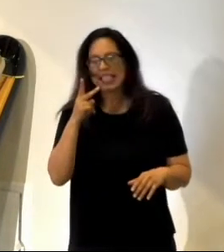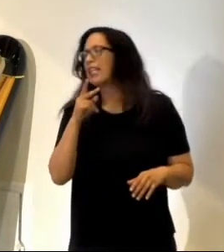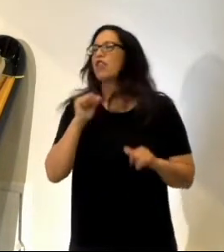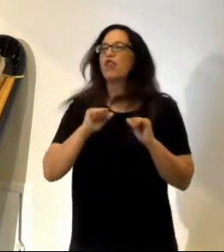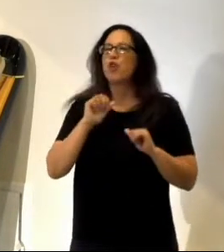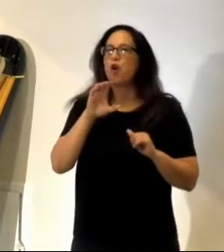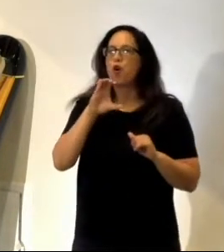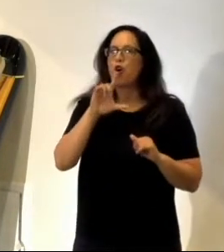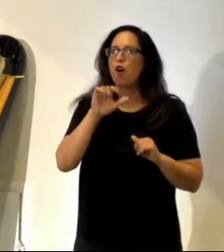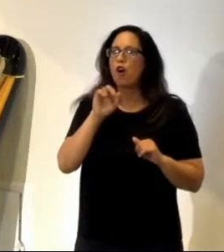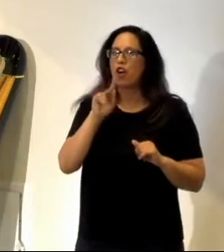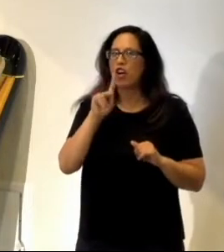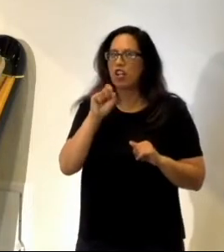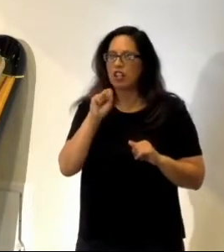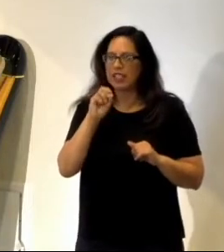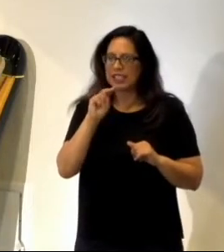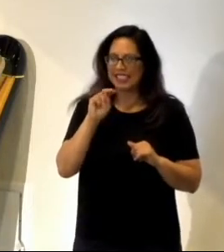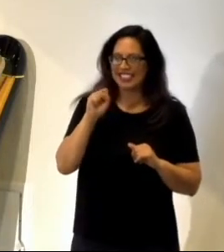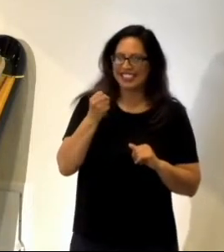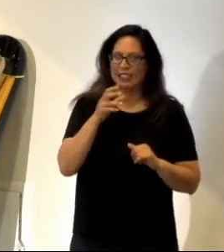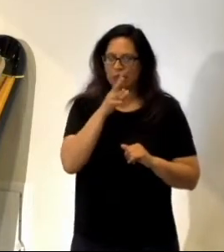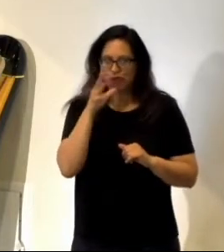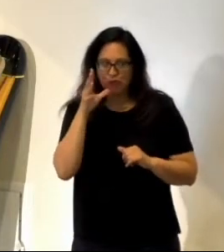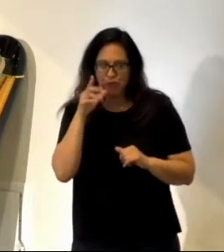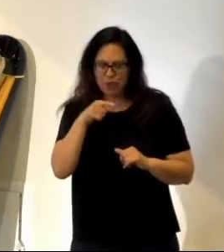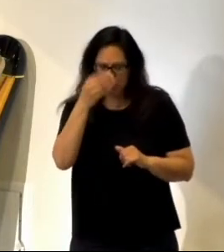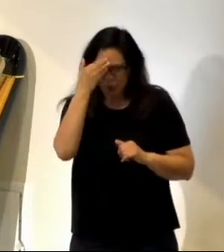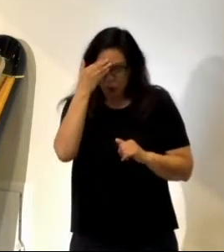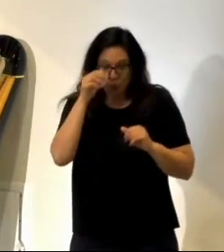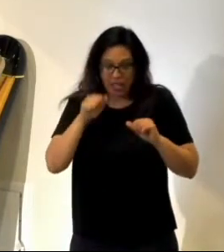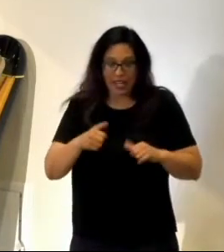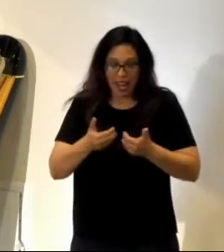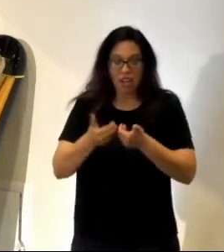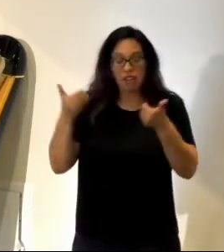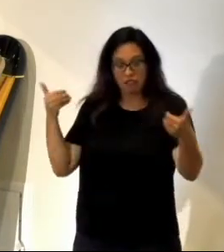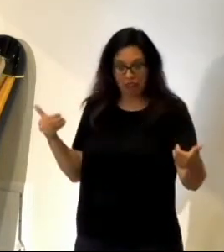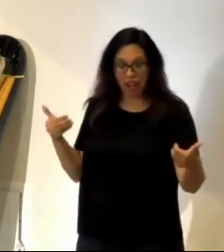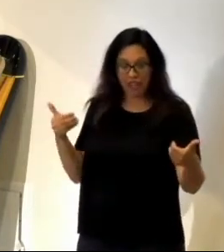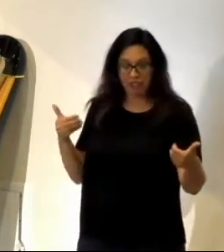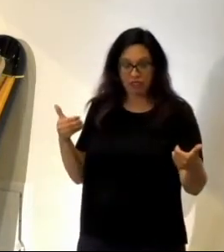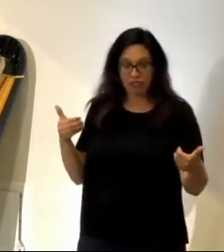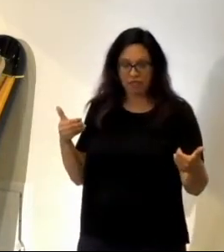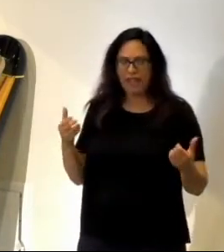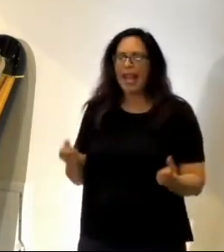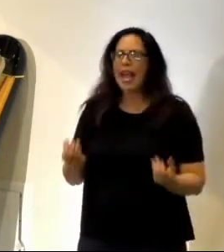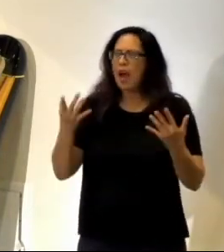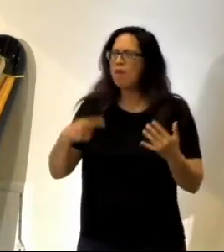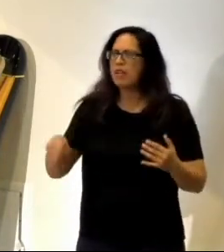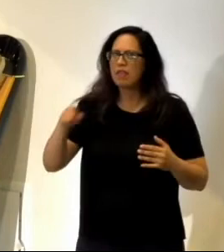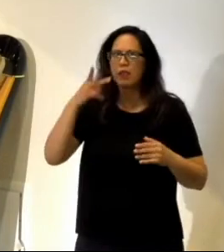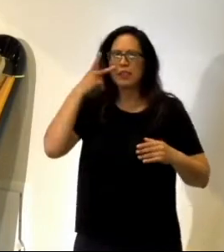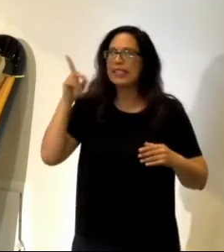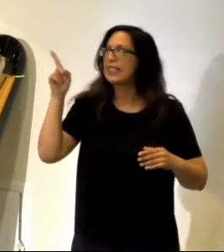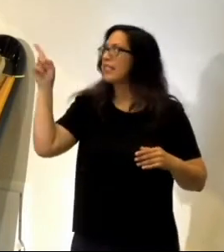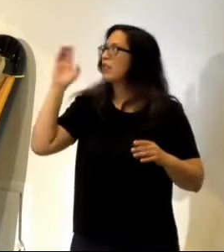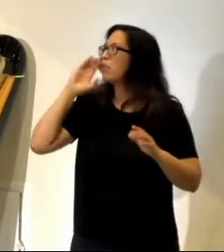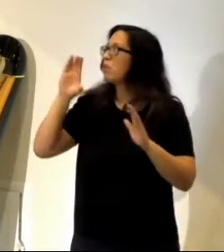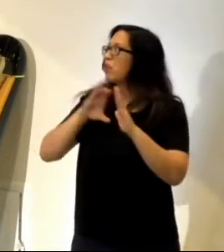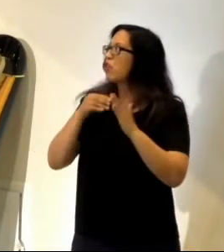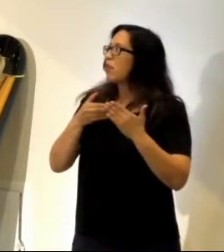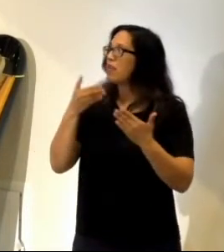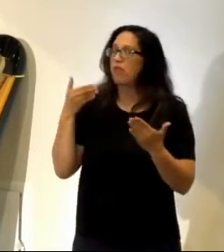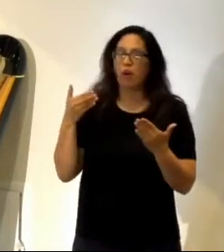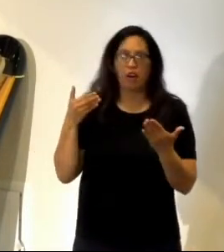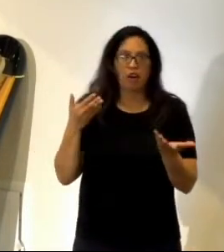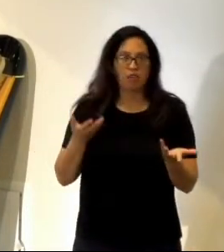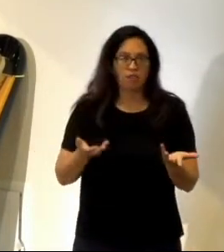sheep can be divisive. They are. Okay, how many of you have ever seen this image before? Anybody seen